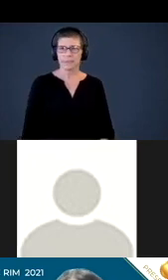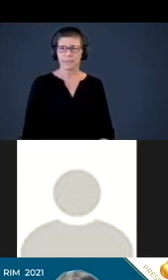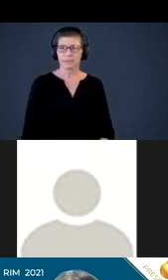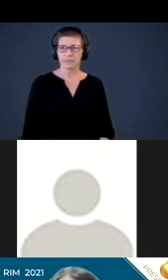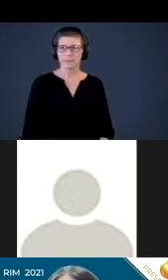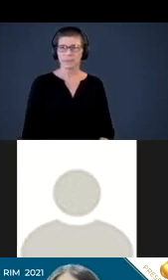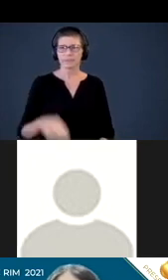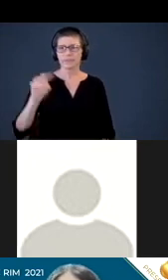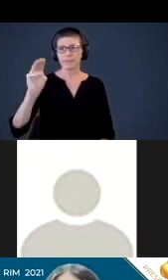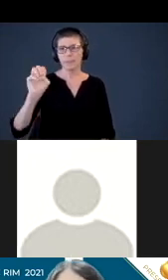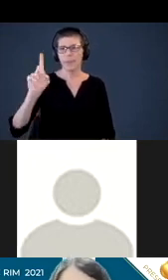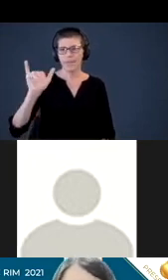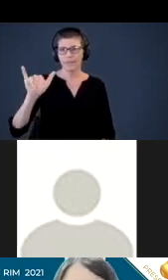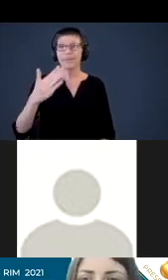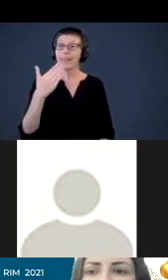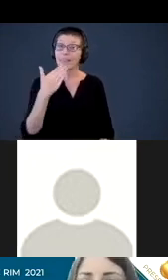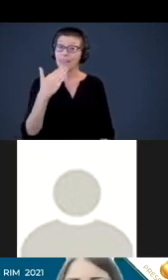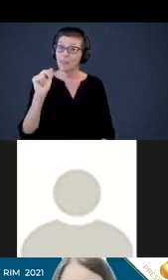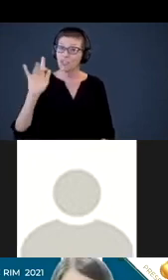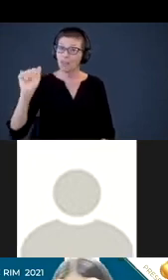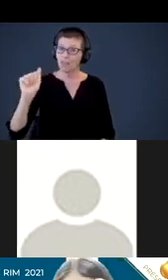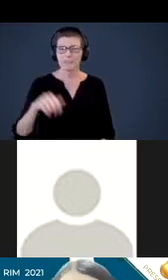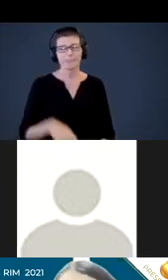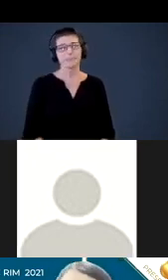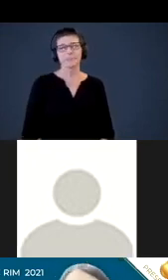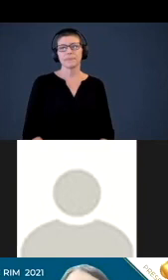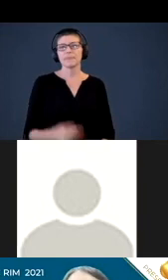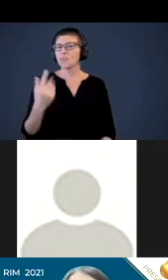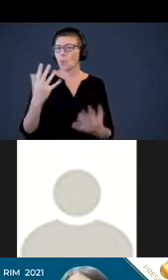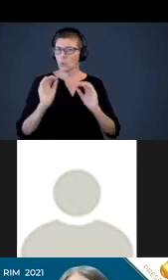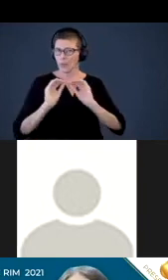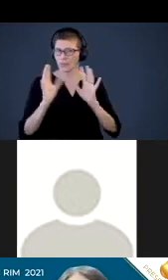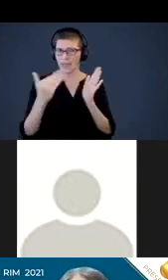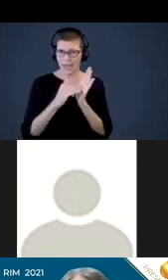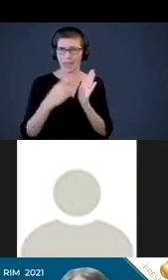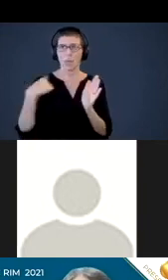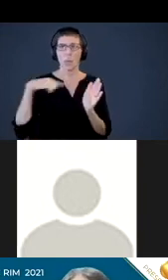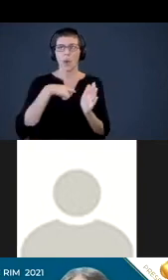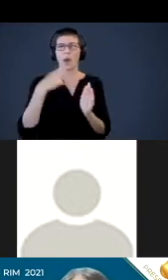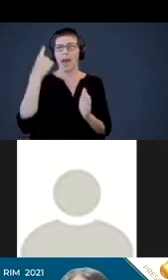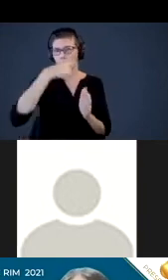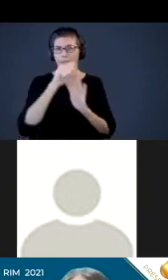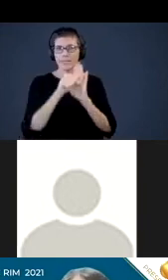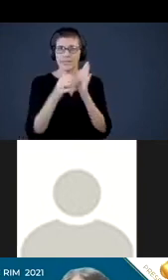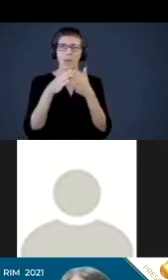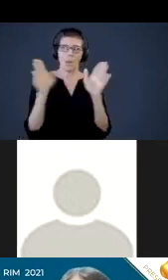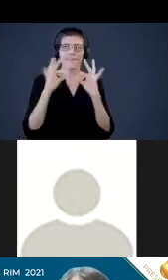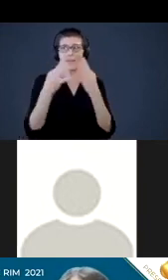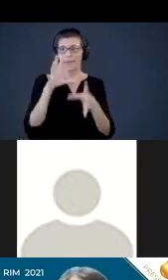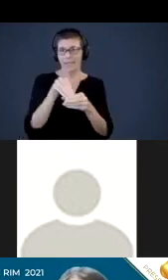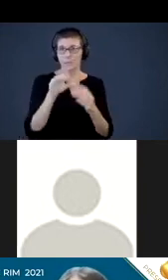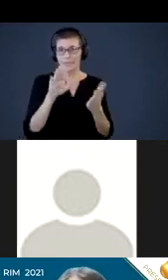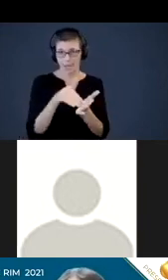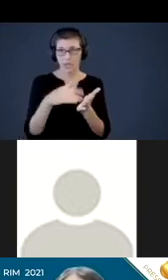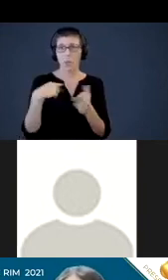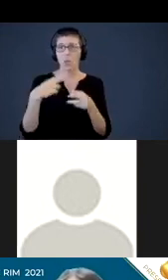Thank you, Angela. So a little bit, just to clarify again, we are the Hawaii Statewide Family Engagement Center, and